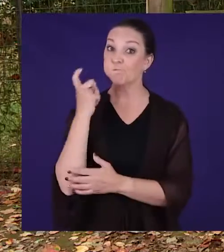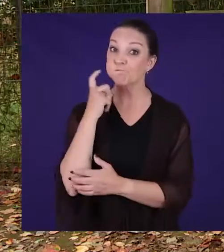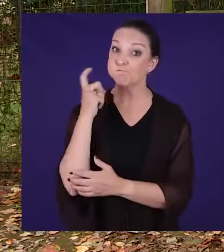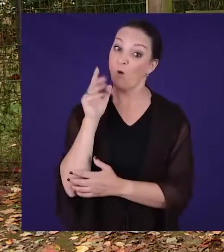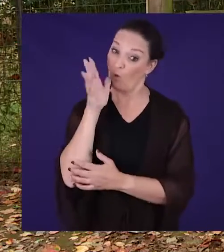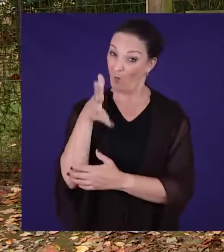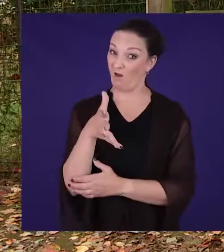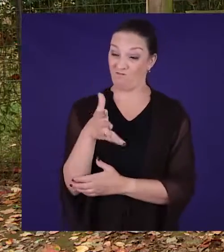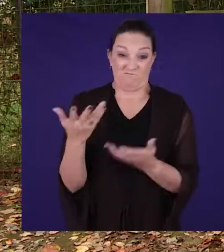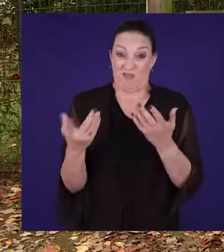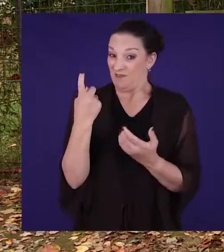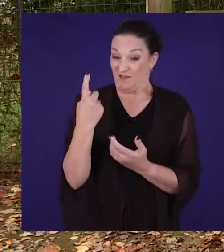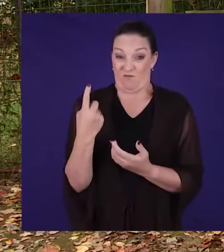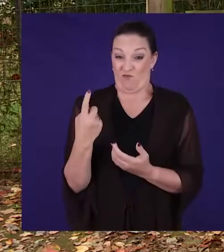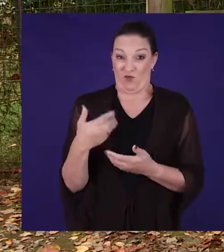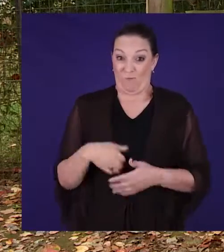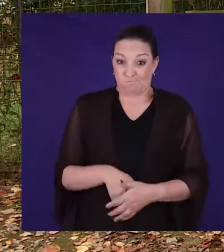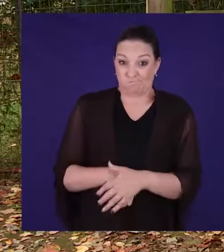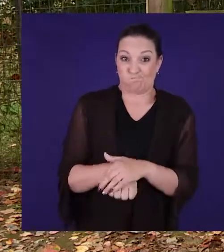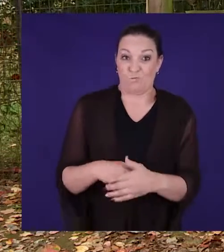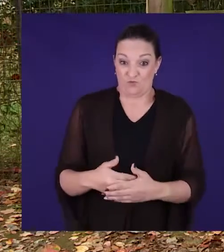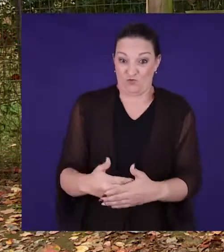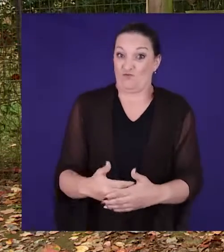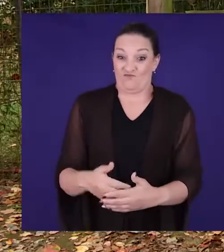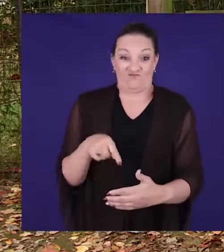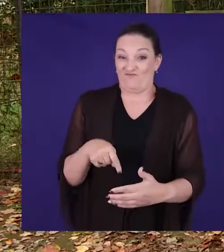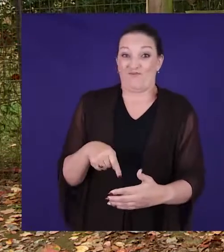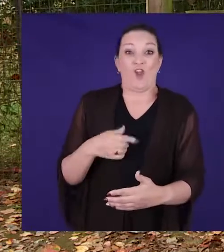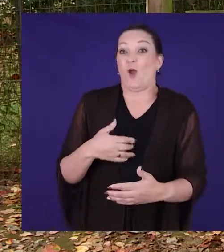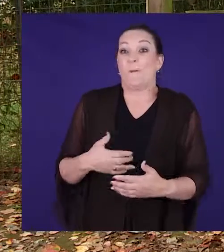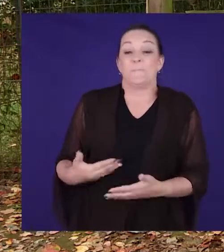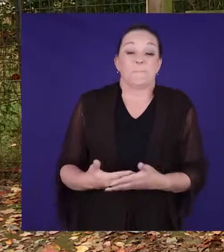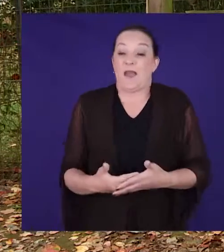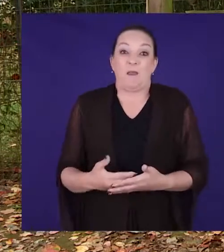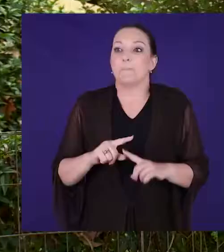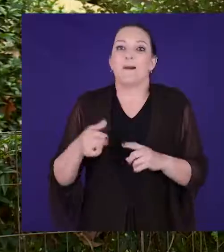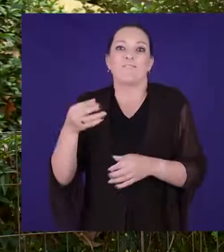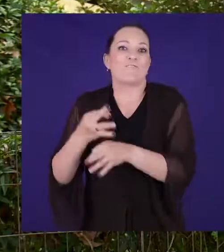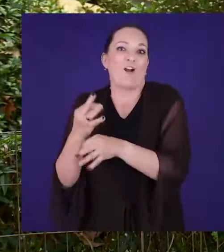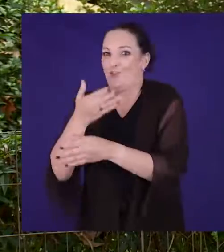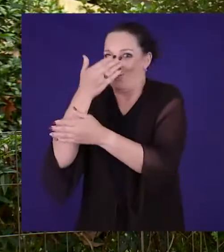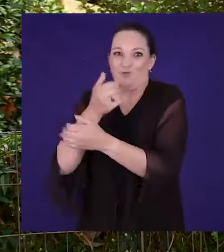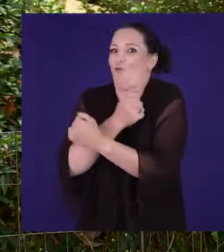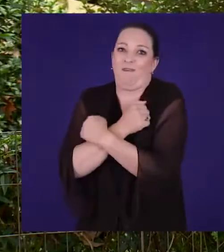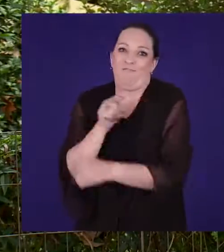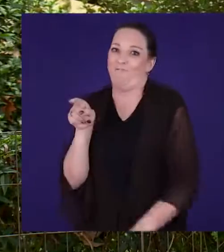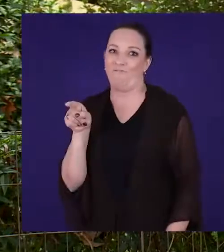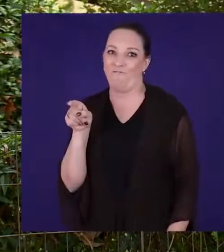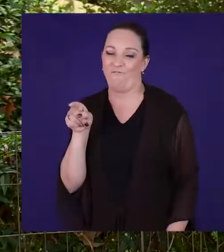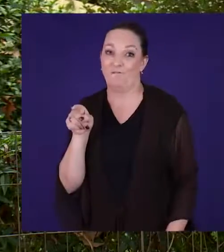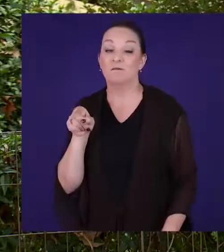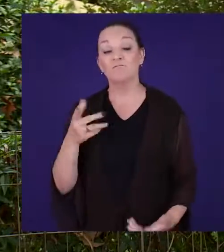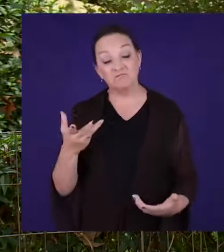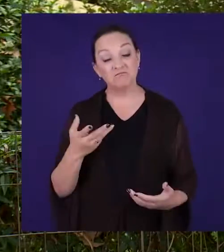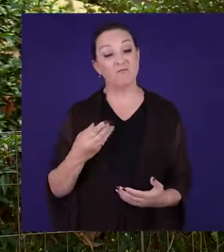pregnant with somebody that you don't even love and it's caused by the fear of man young man